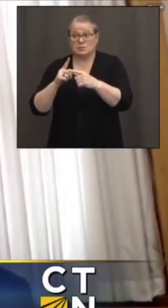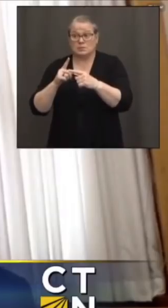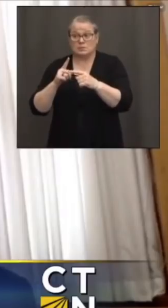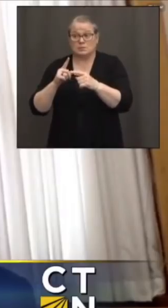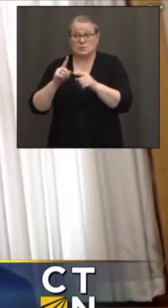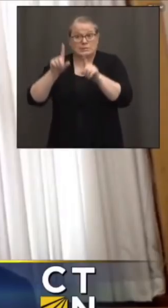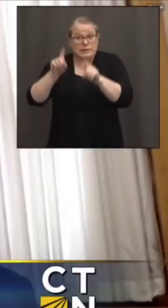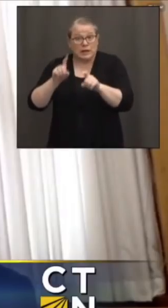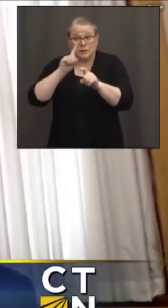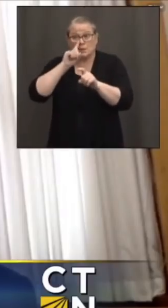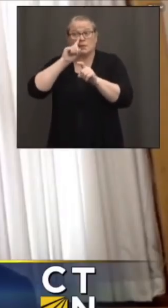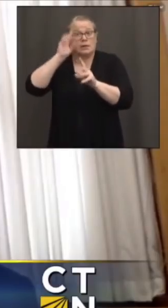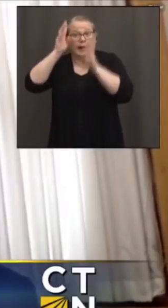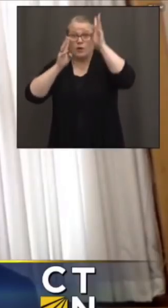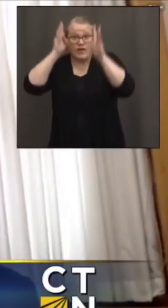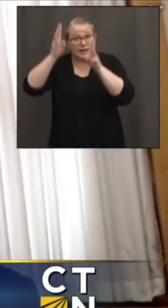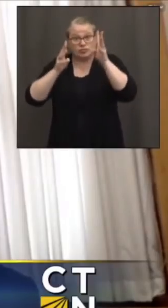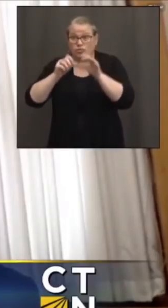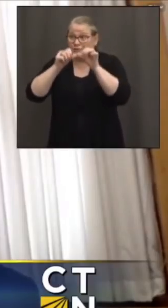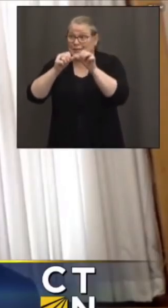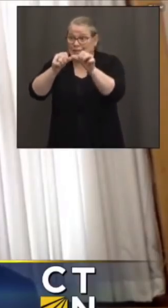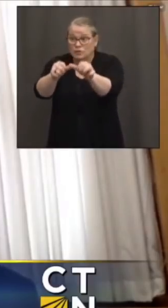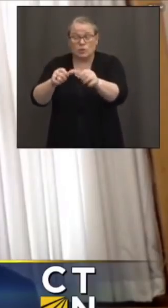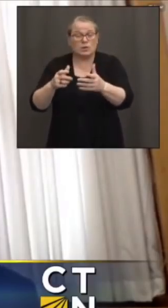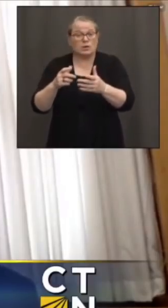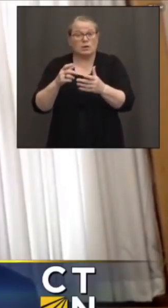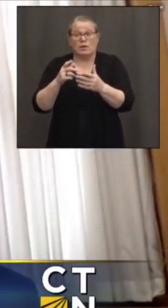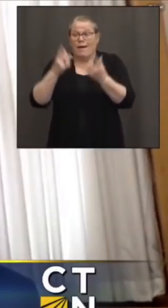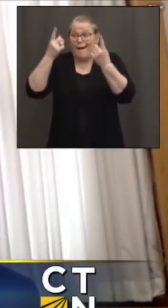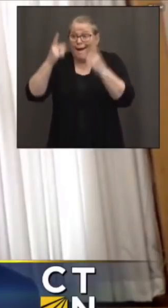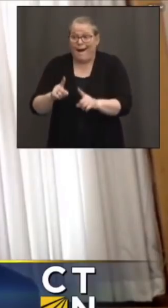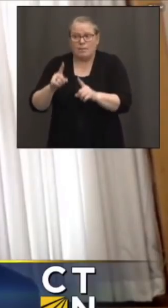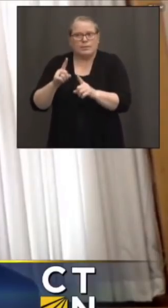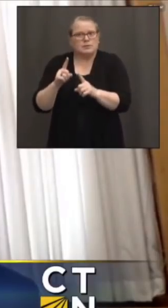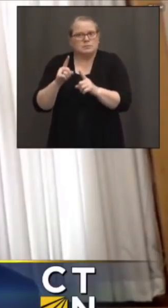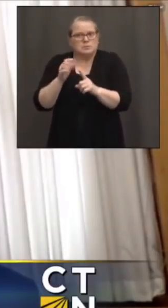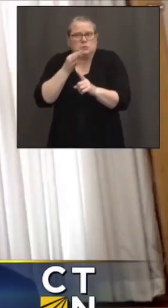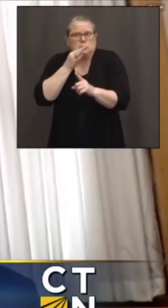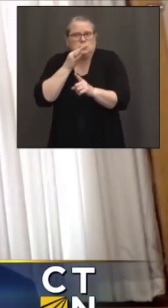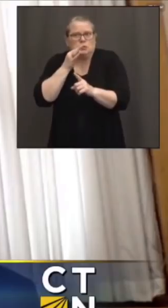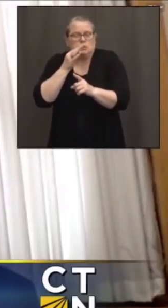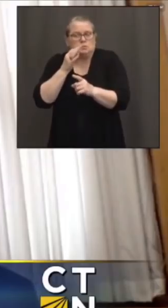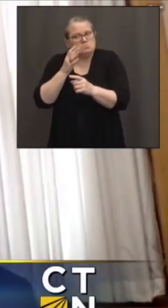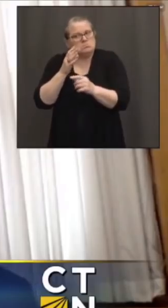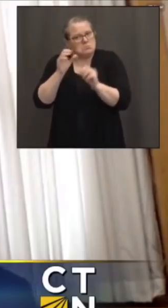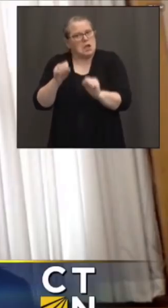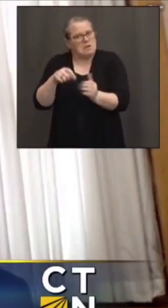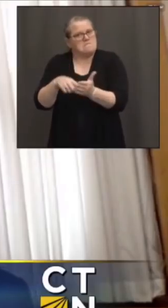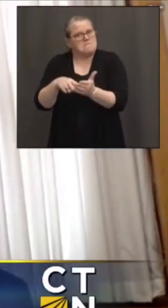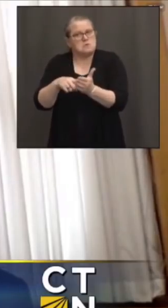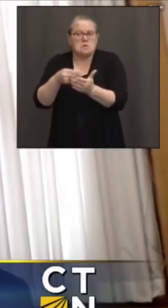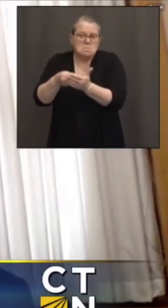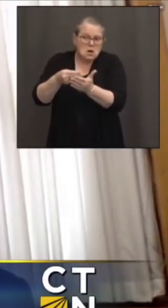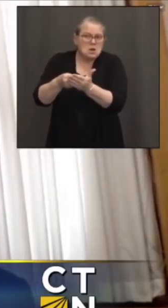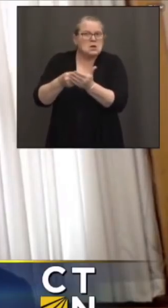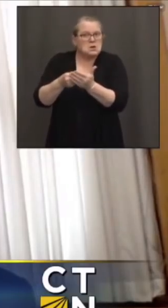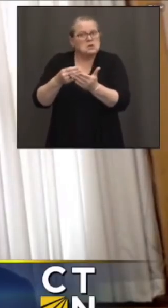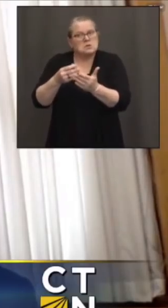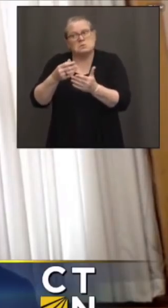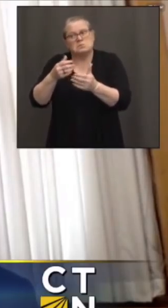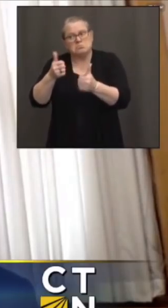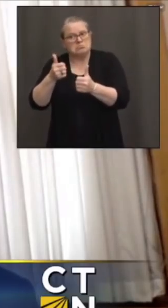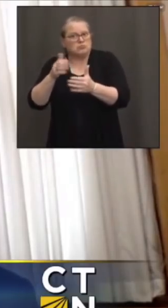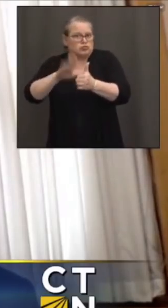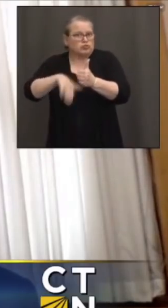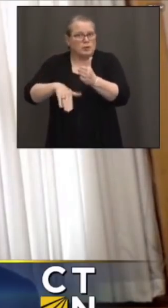continue. You're going to see relatively affordable at home tests. You know, there's a bunch of them that are queued up for approval by the FDA right now. So